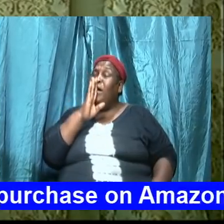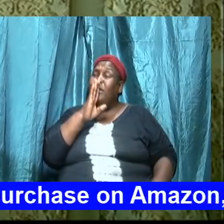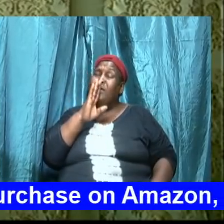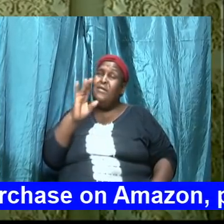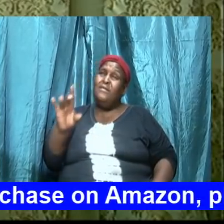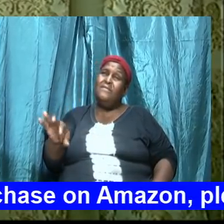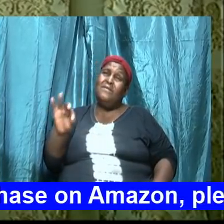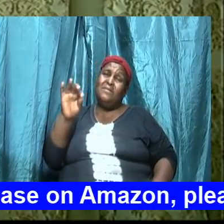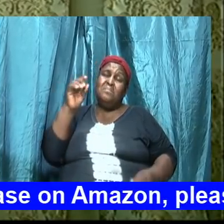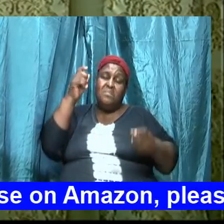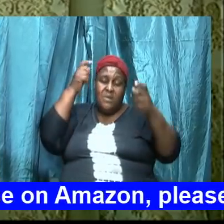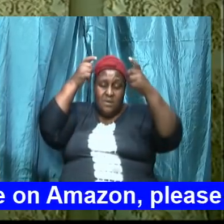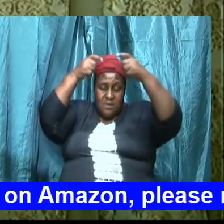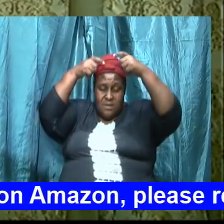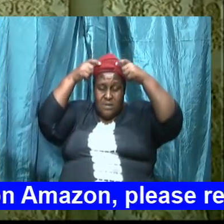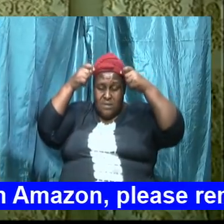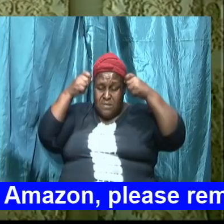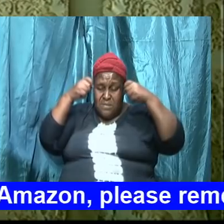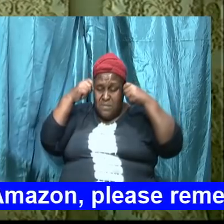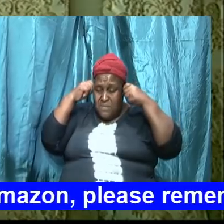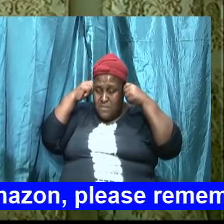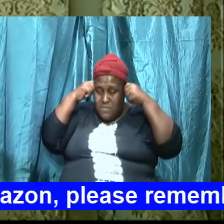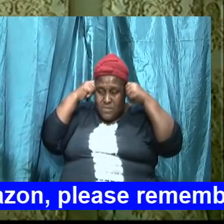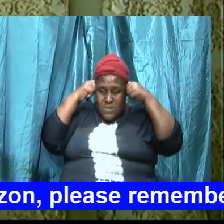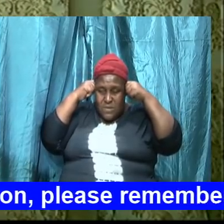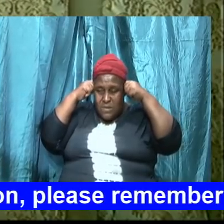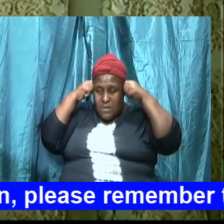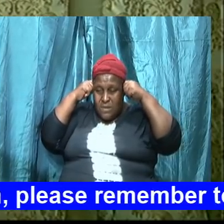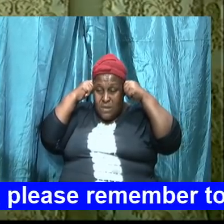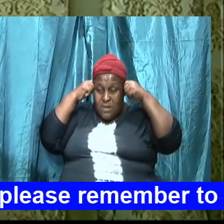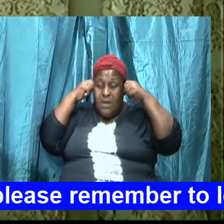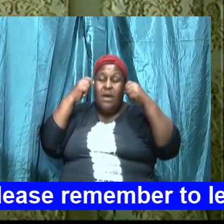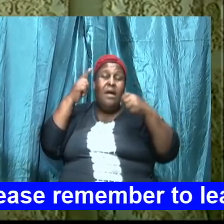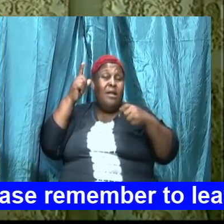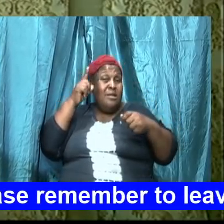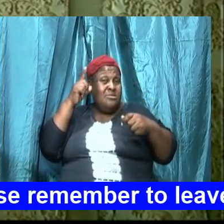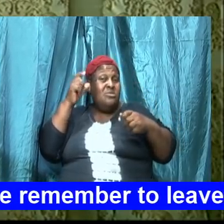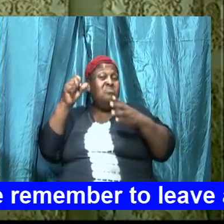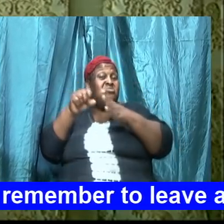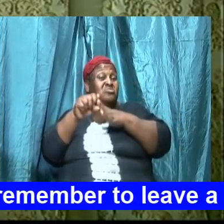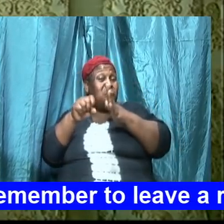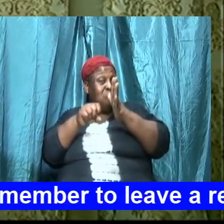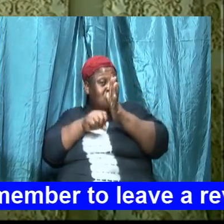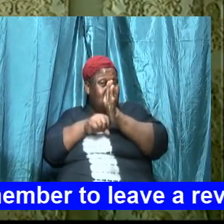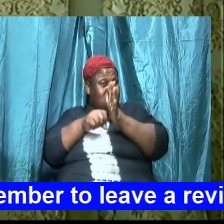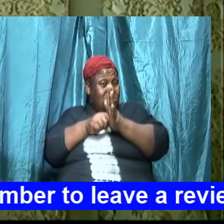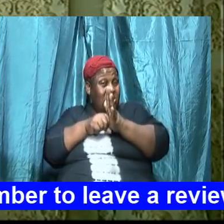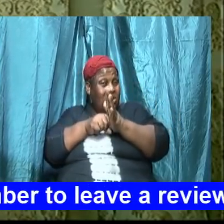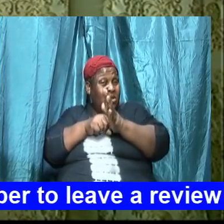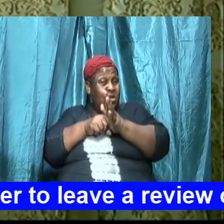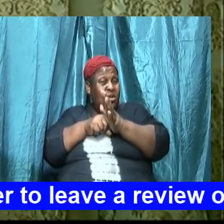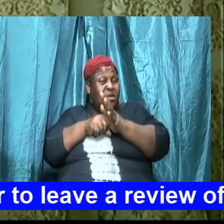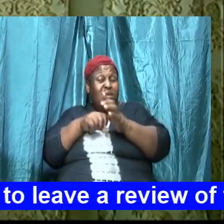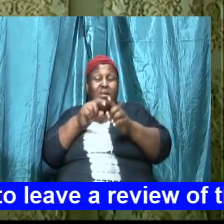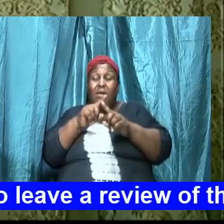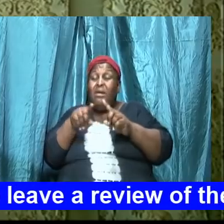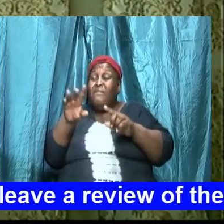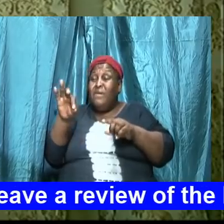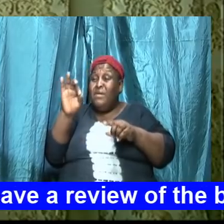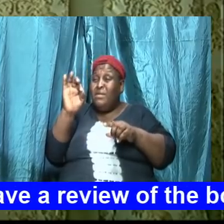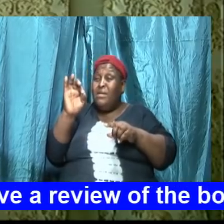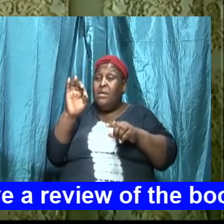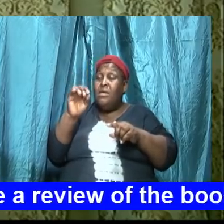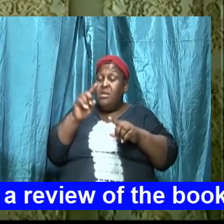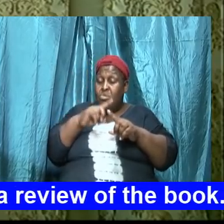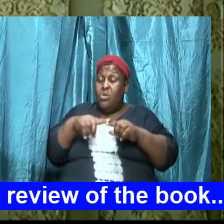ears and listen to some scriptures for a whole book sometimes because it goes off so quick when we listen and we can't do that but we